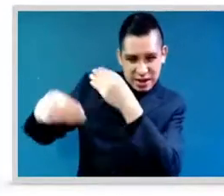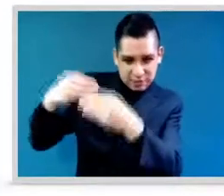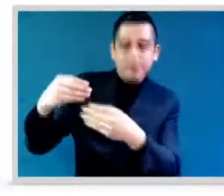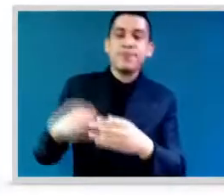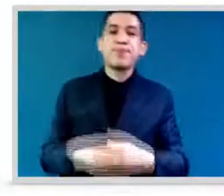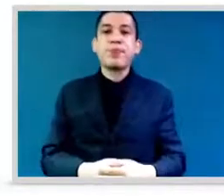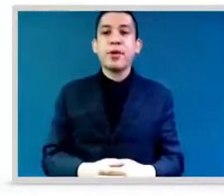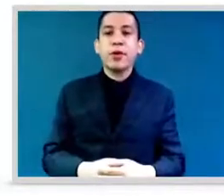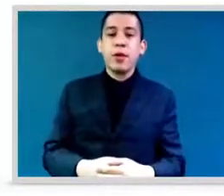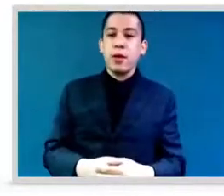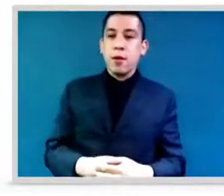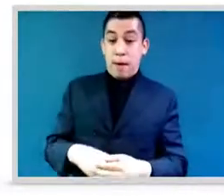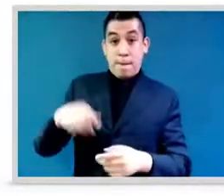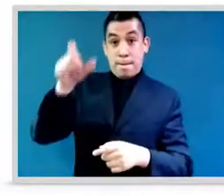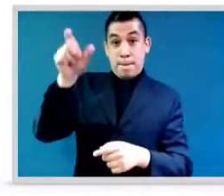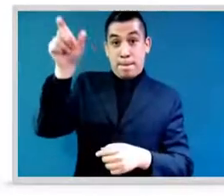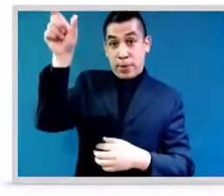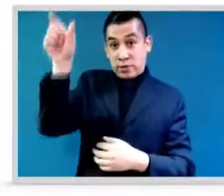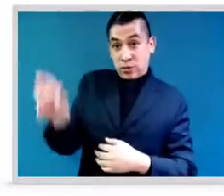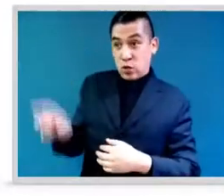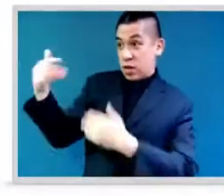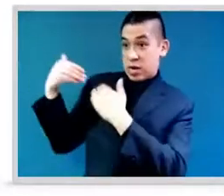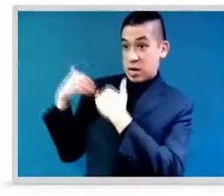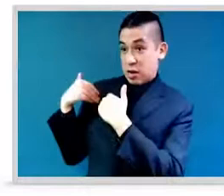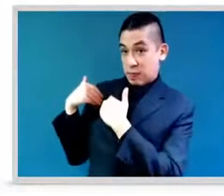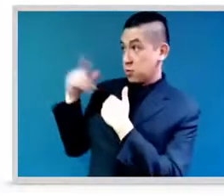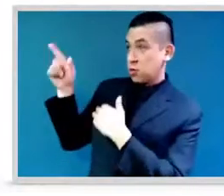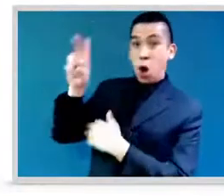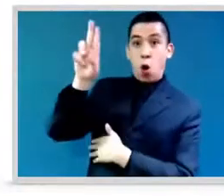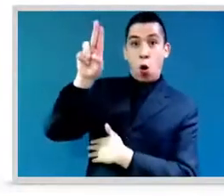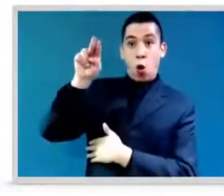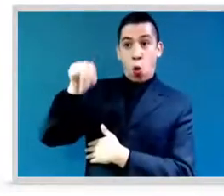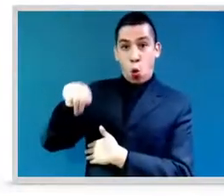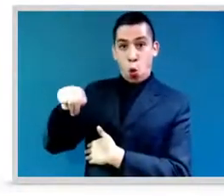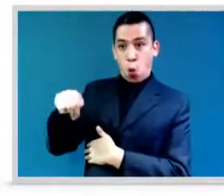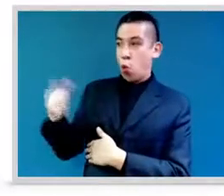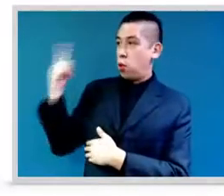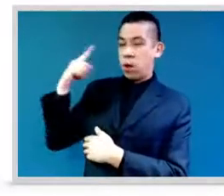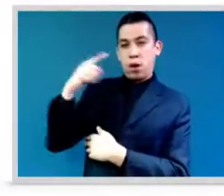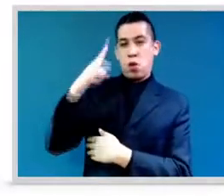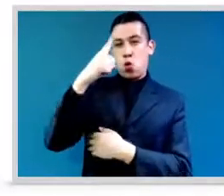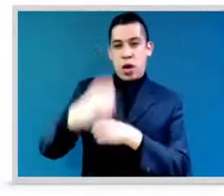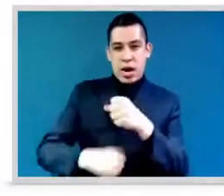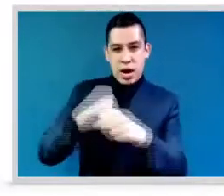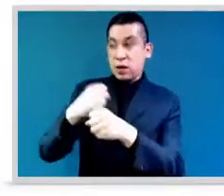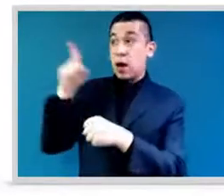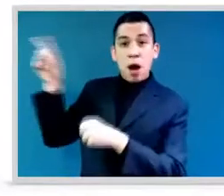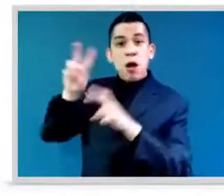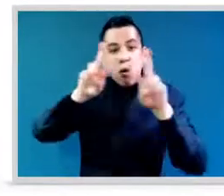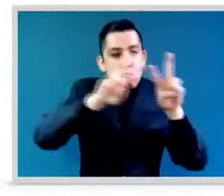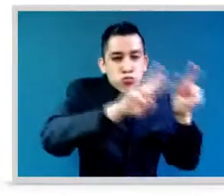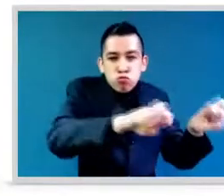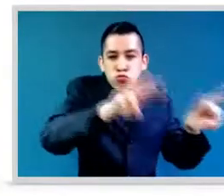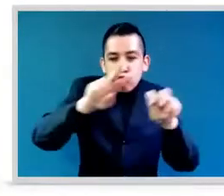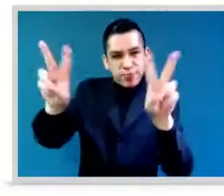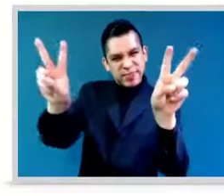Prime Minister, we're seeing research on women and leadership targets of violence. What is your view of